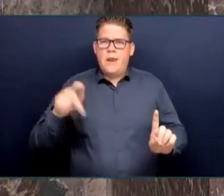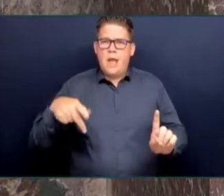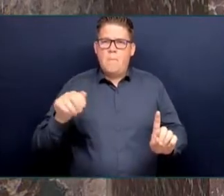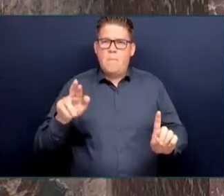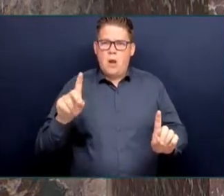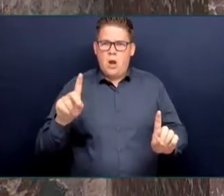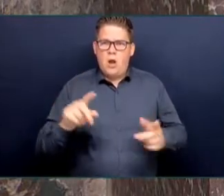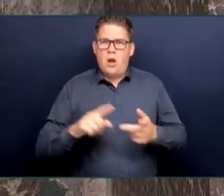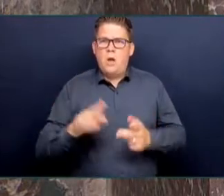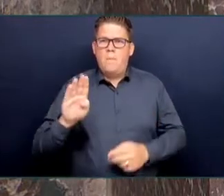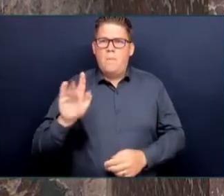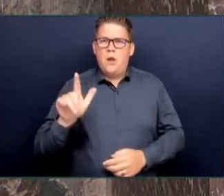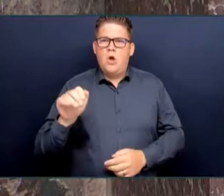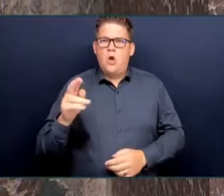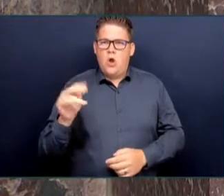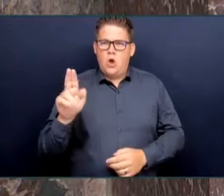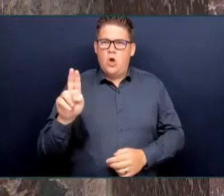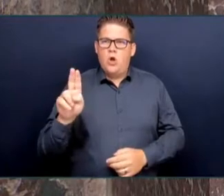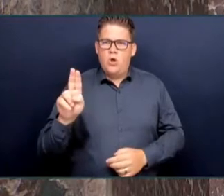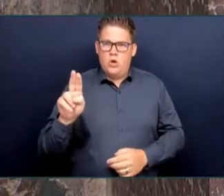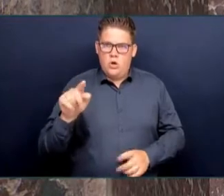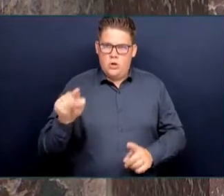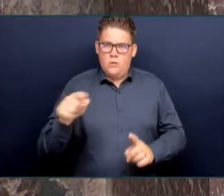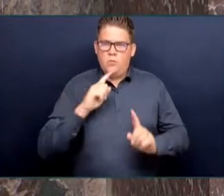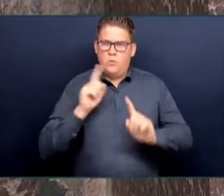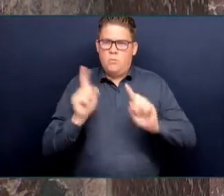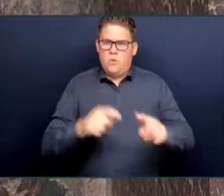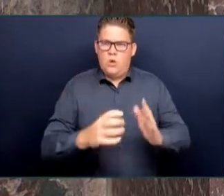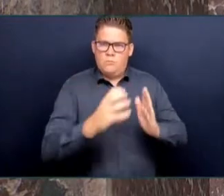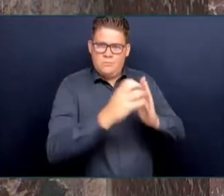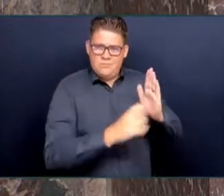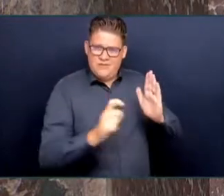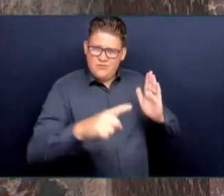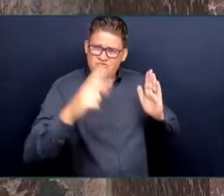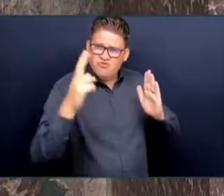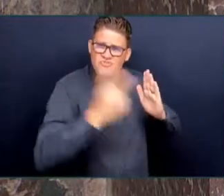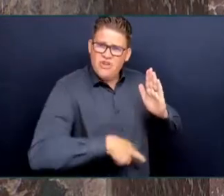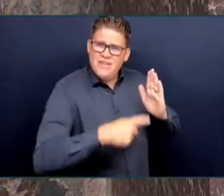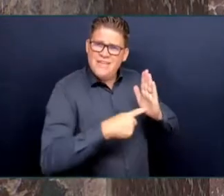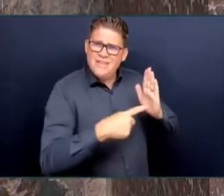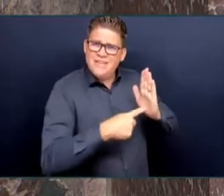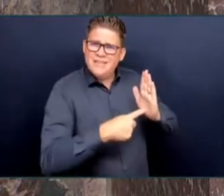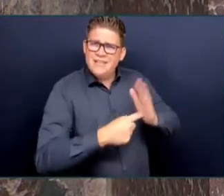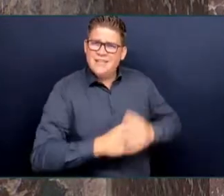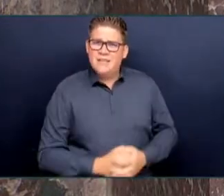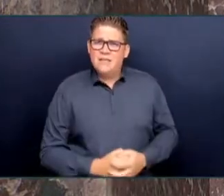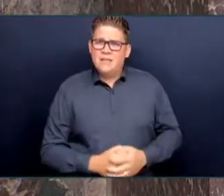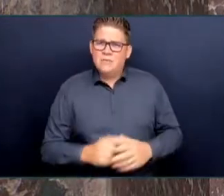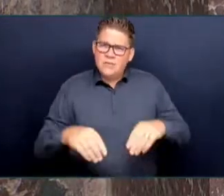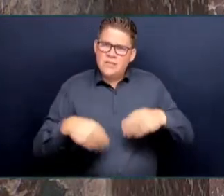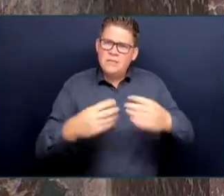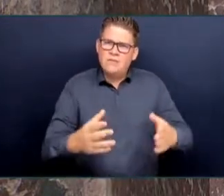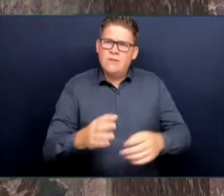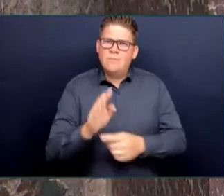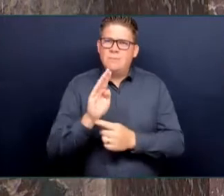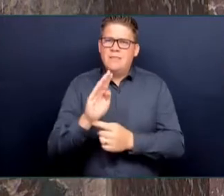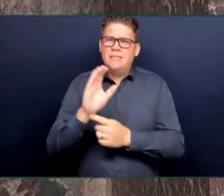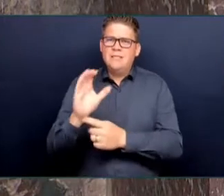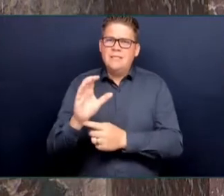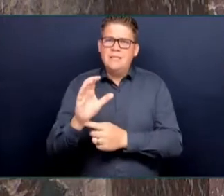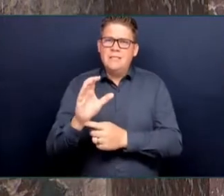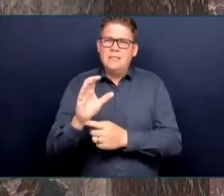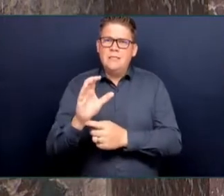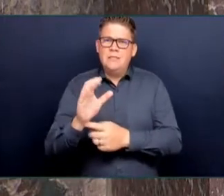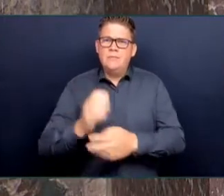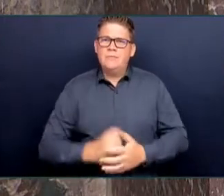from government to the B.C. Prosecution Service. That's what we're calling for. We are calling for those policy